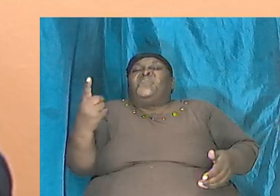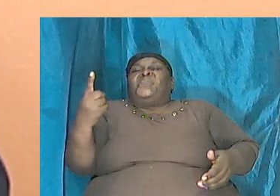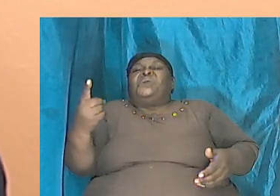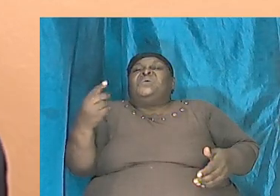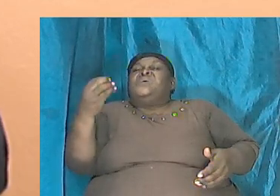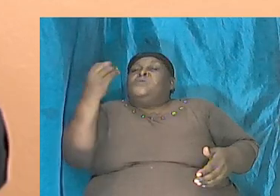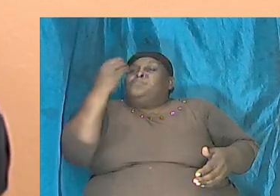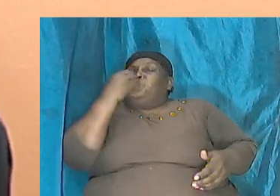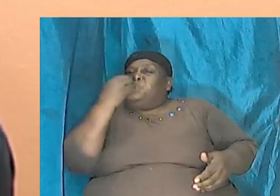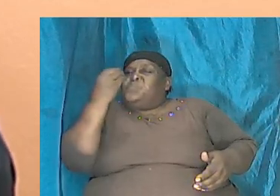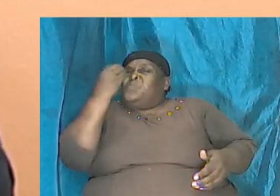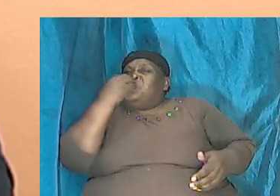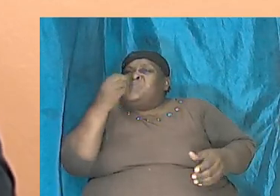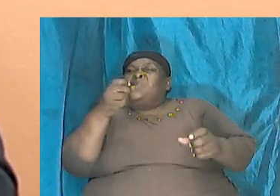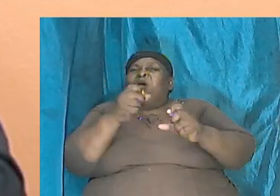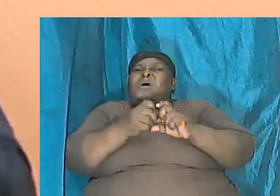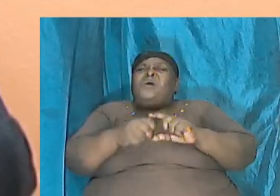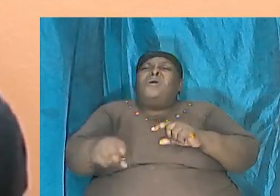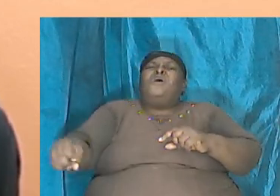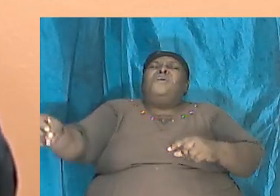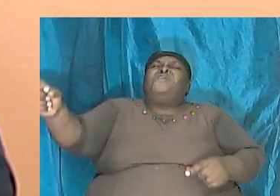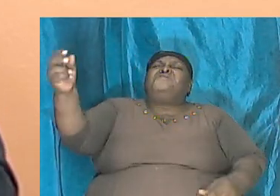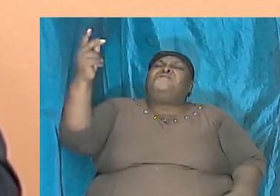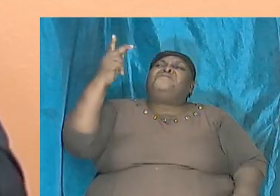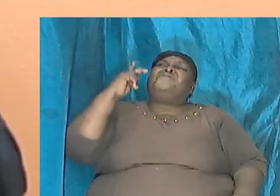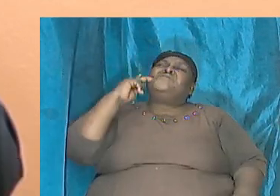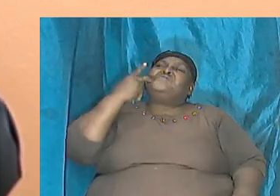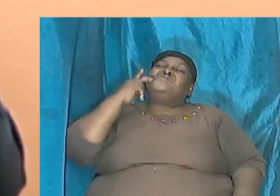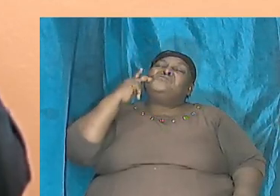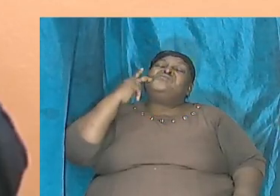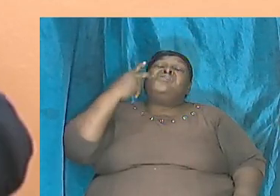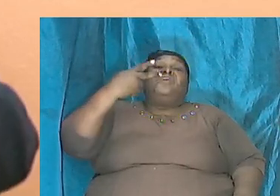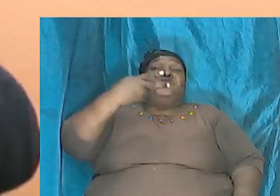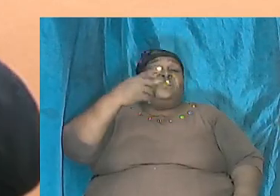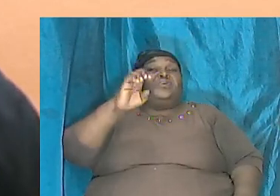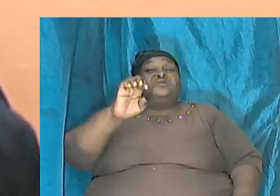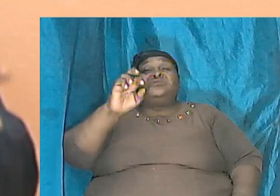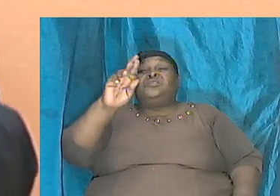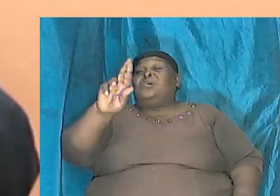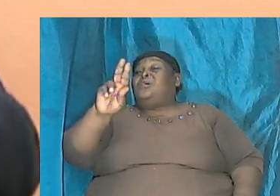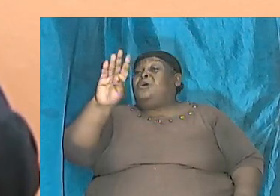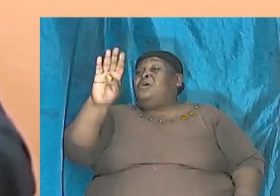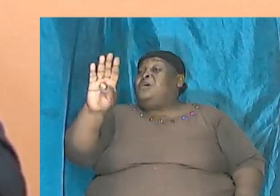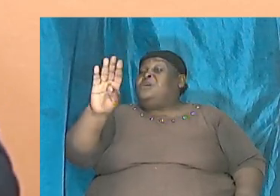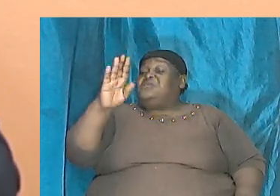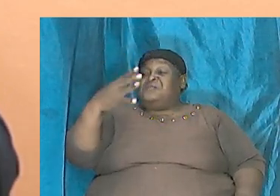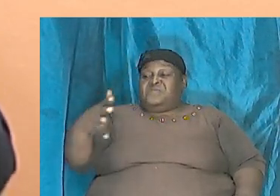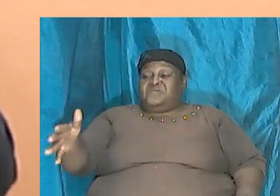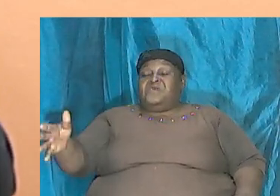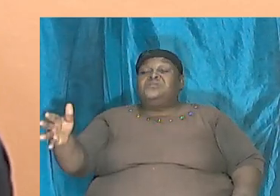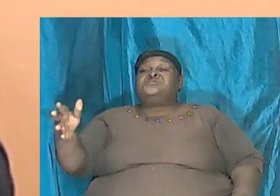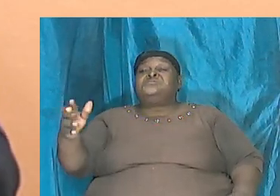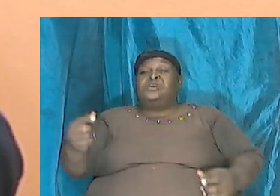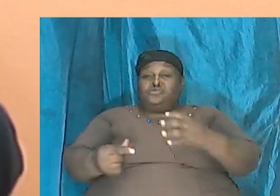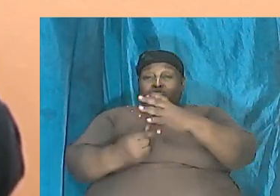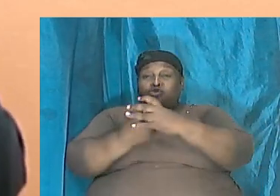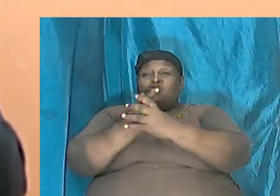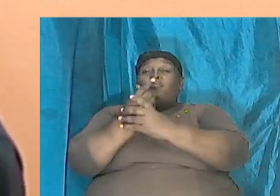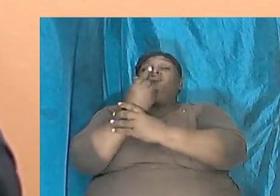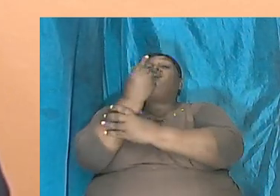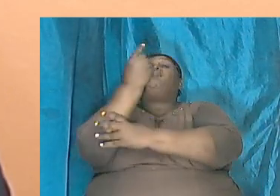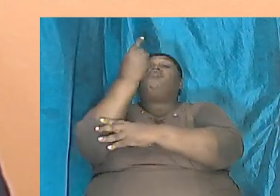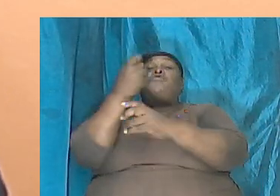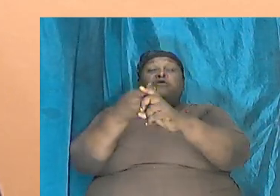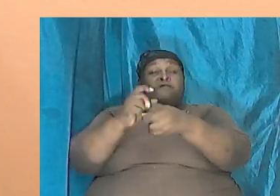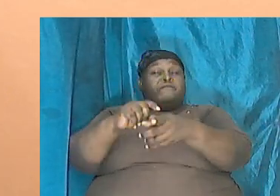eating of the vegetation of the herbs of the things that came directly from the earth in terms